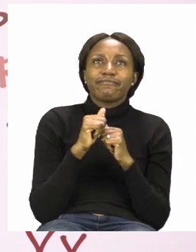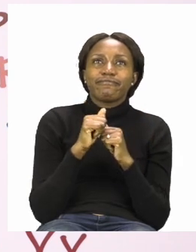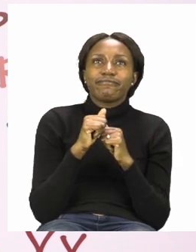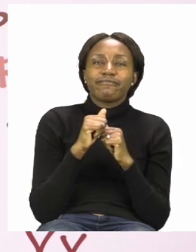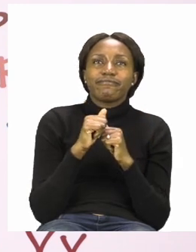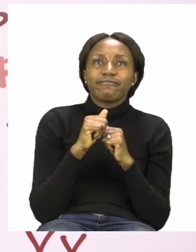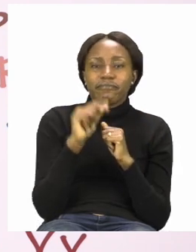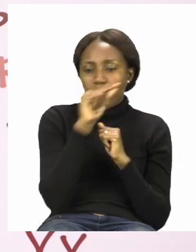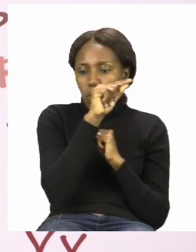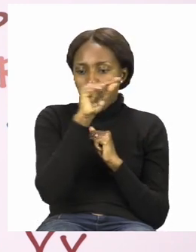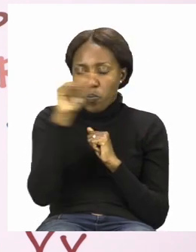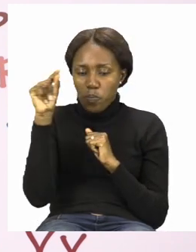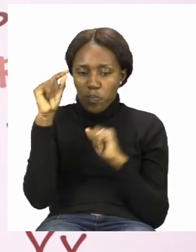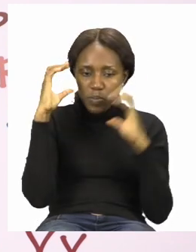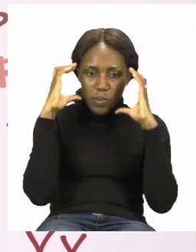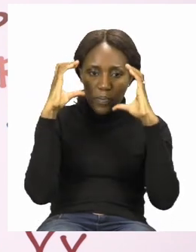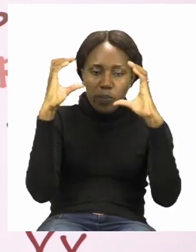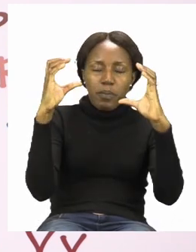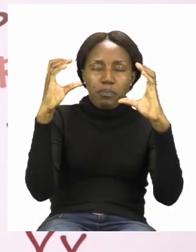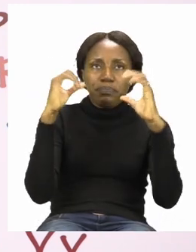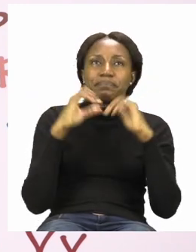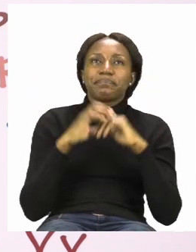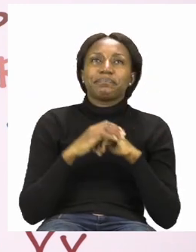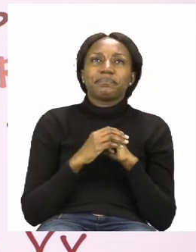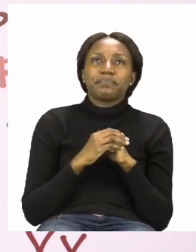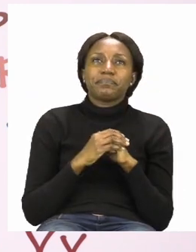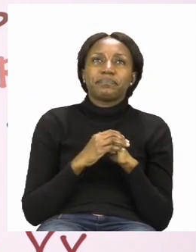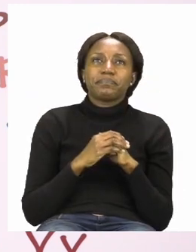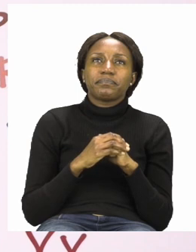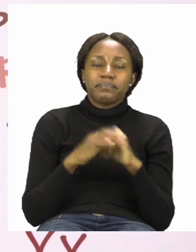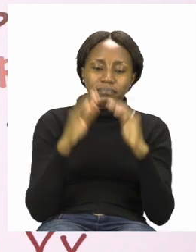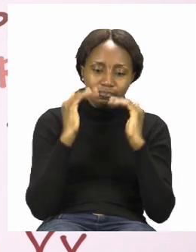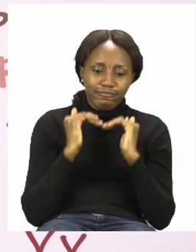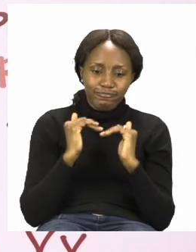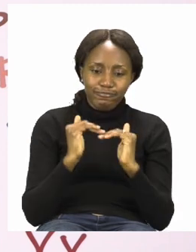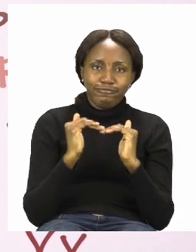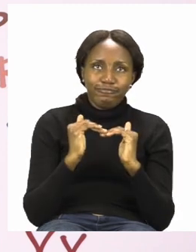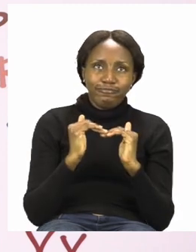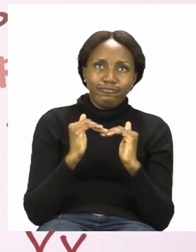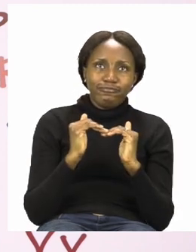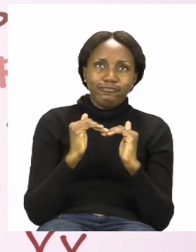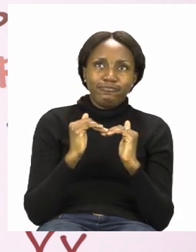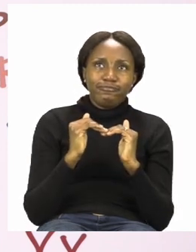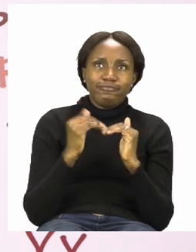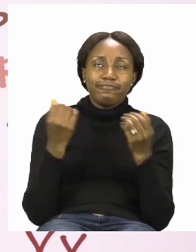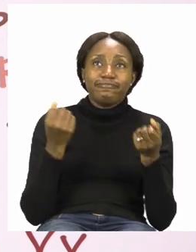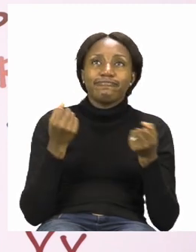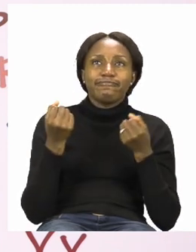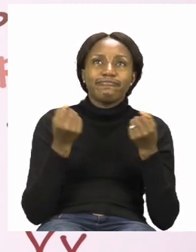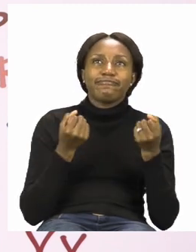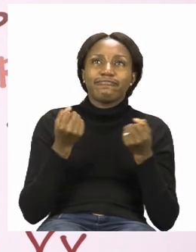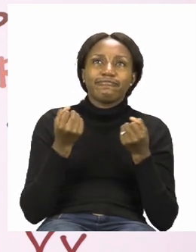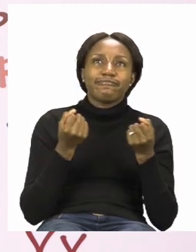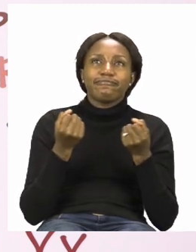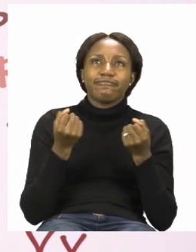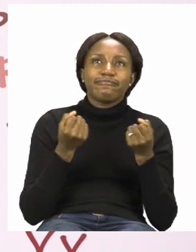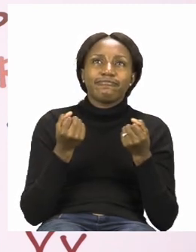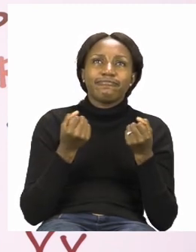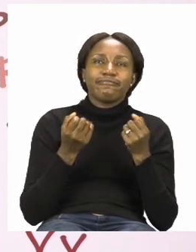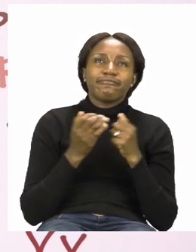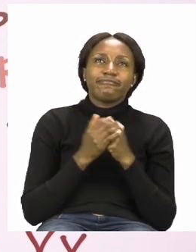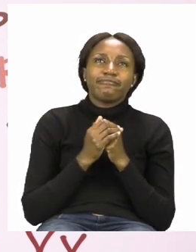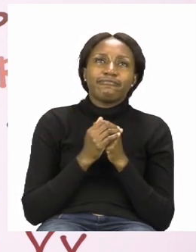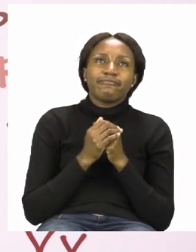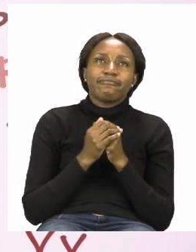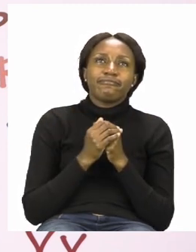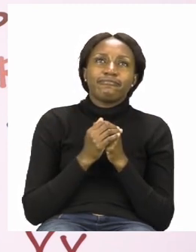cross out the word bus. The next word bus. we're looking for is the word car. We're going to start